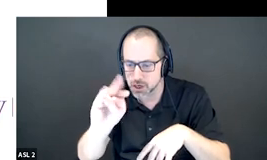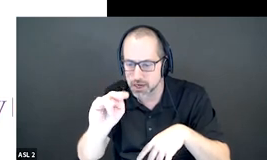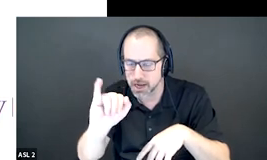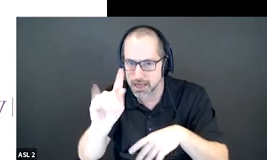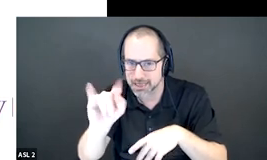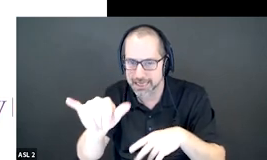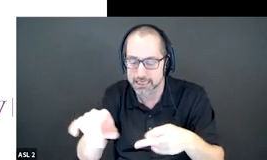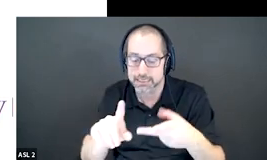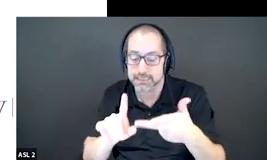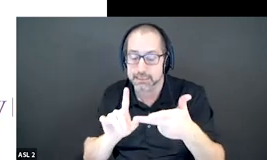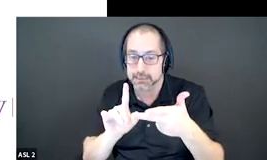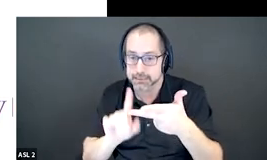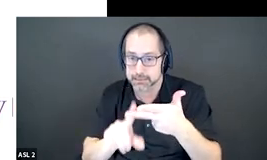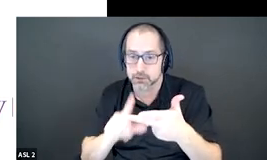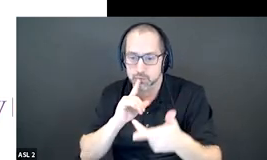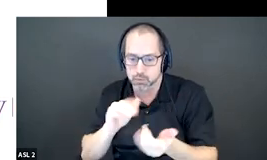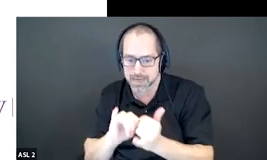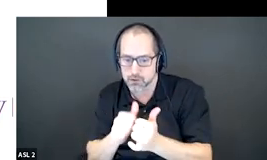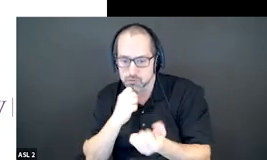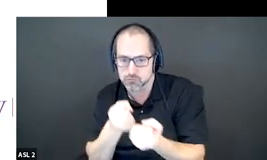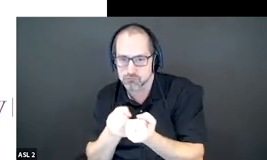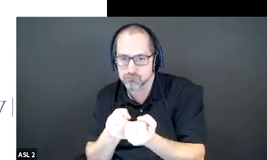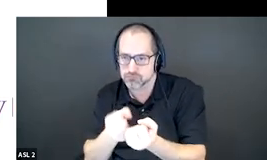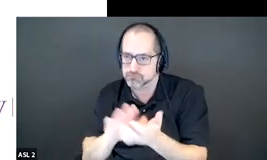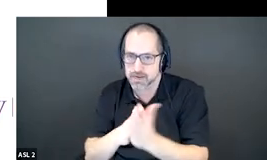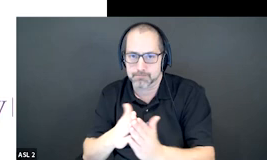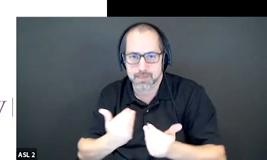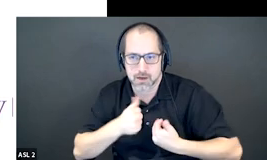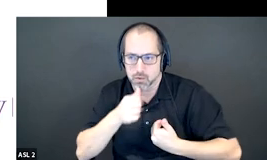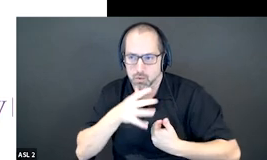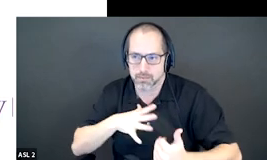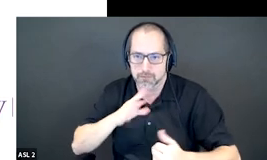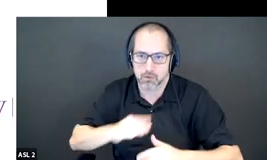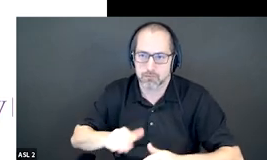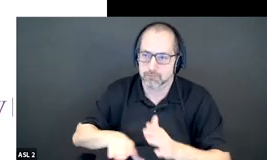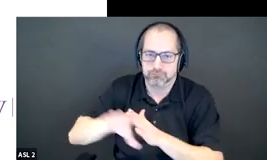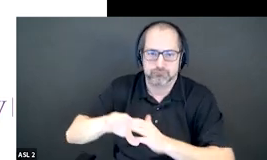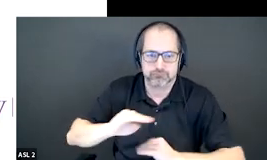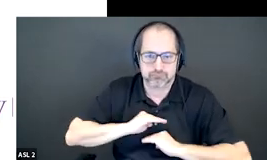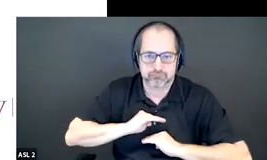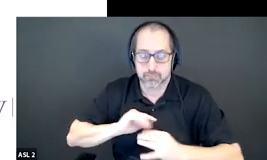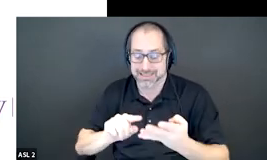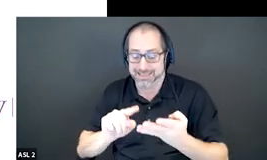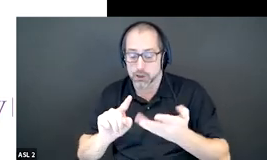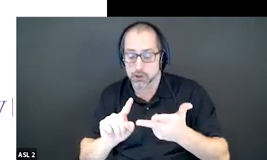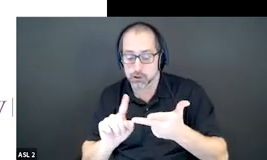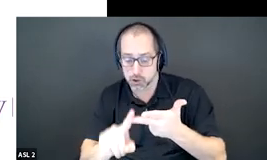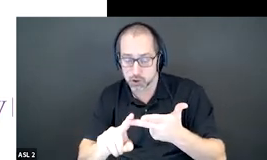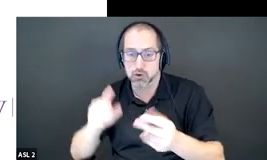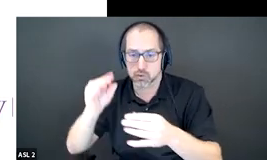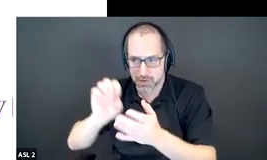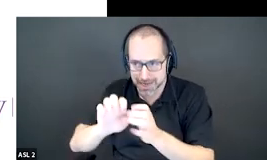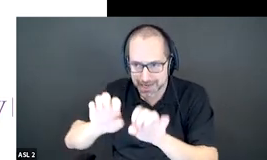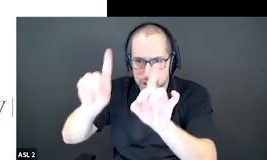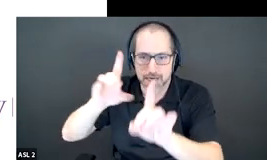disabilities thrive the third was continuing to educate parents educators and service providers about um